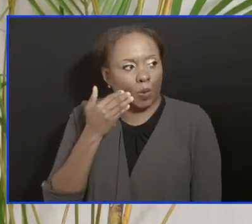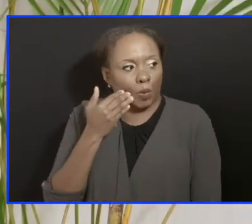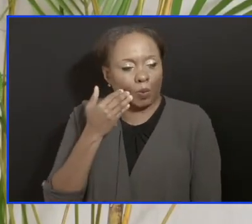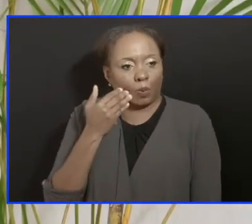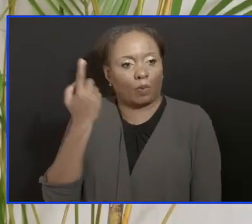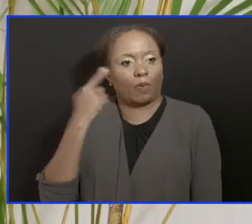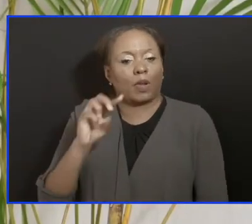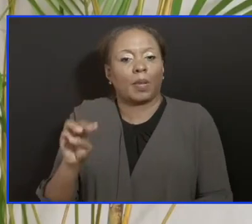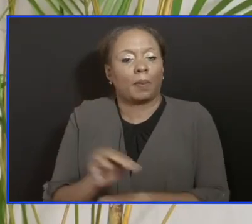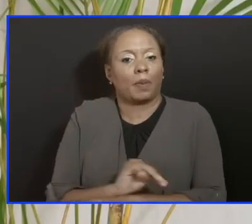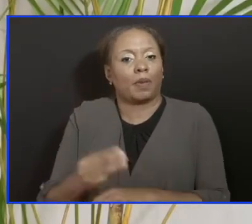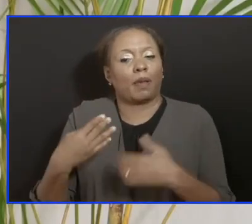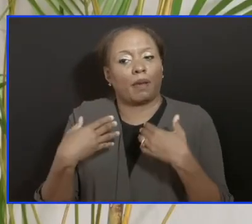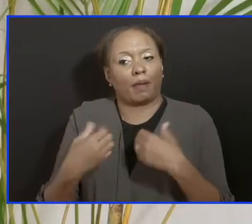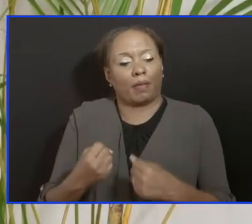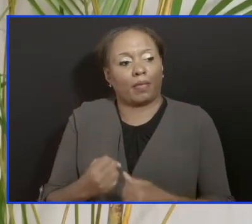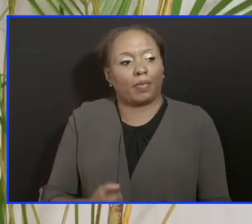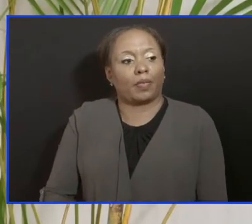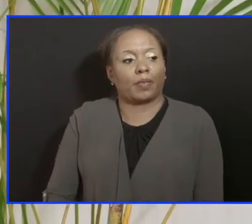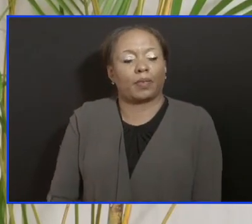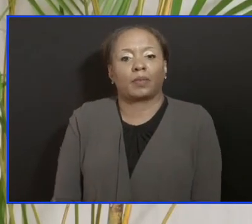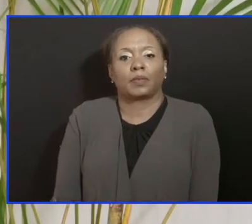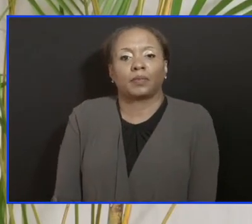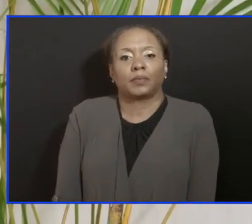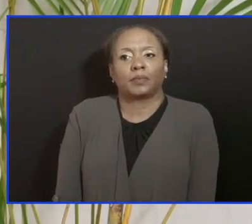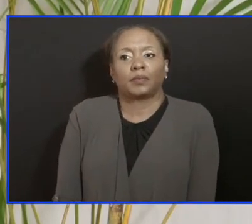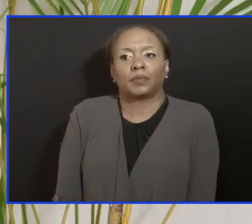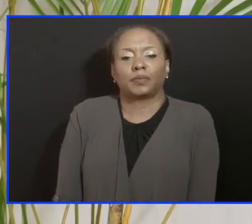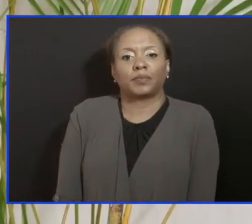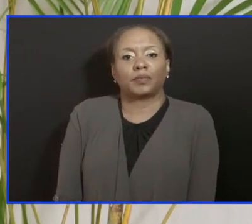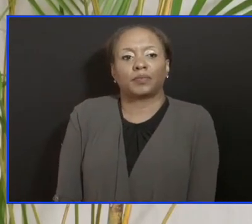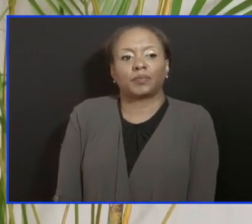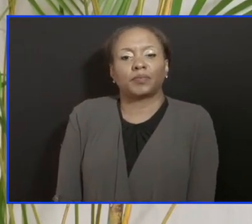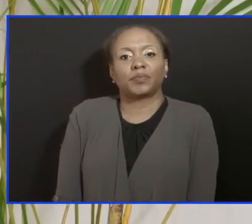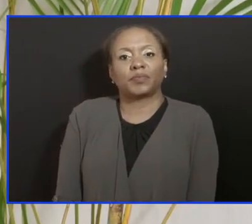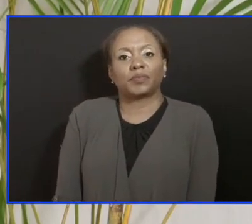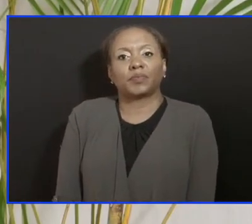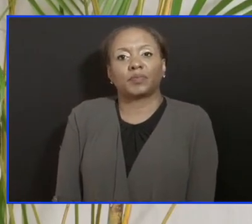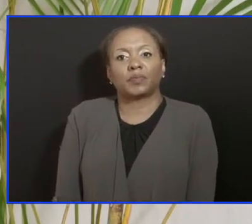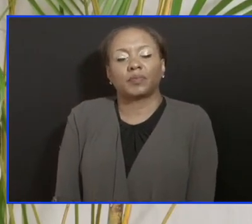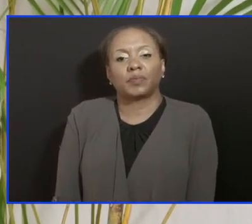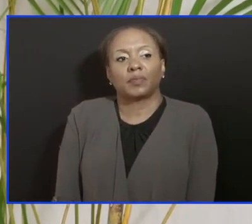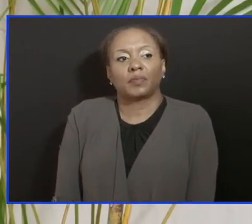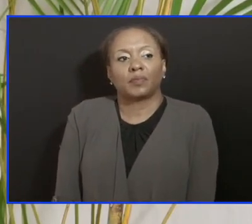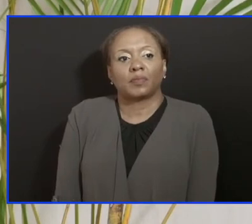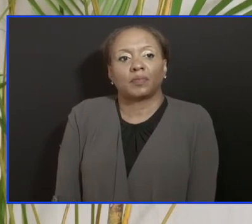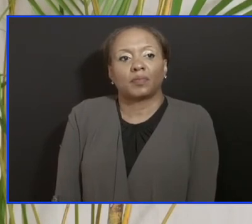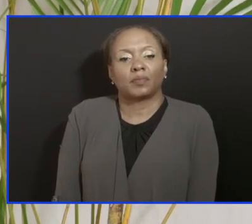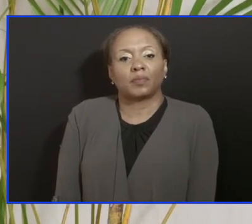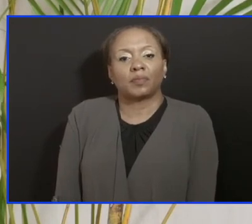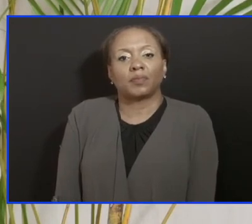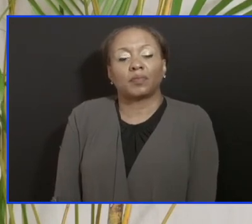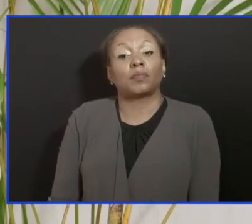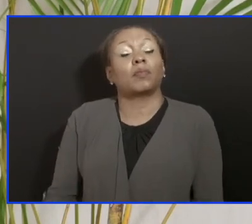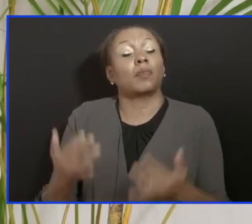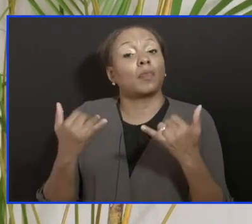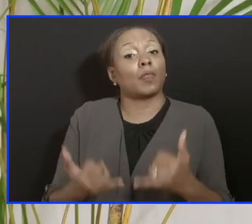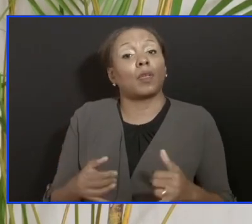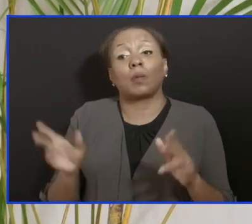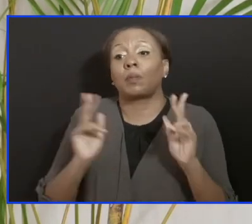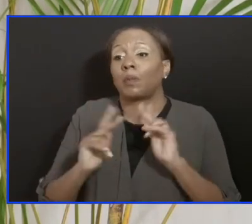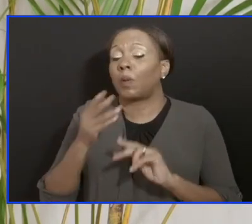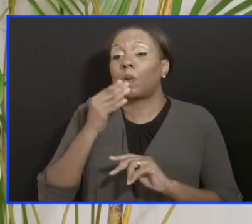Health and Wellness. Now we are back to the situation where we have persons again in home quarantine.